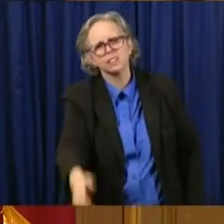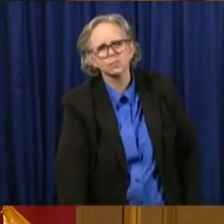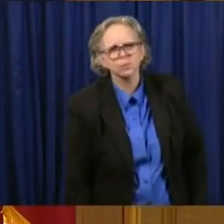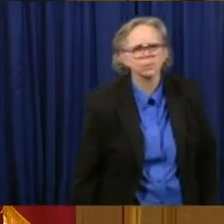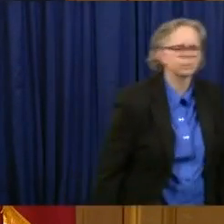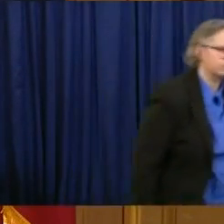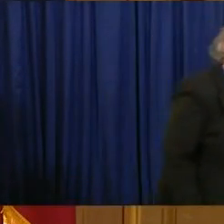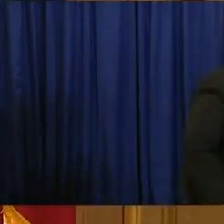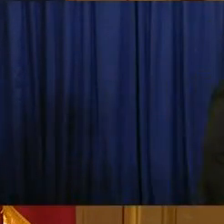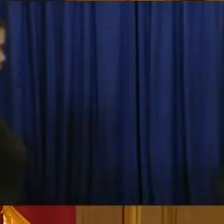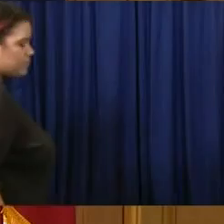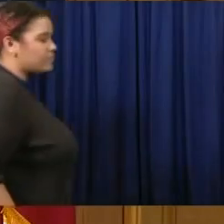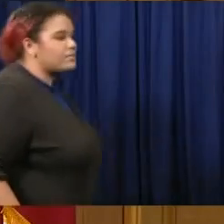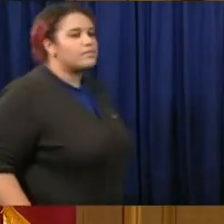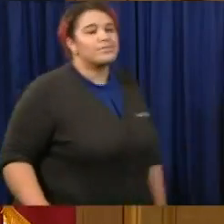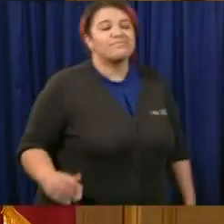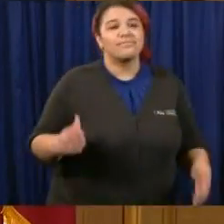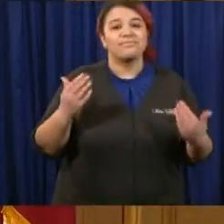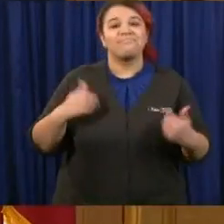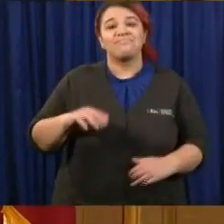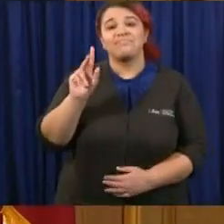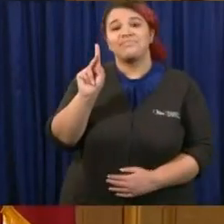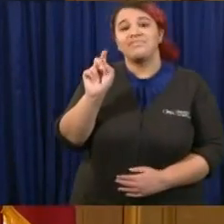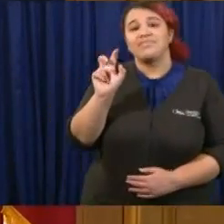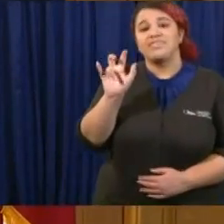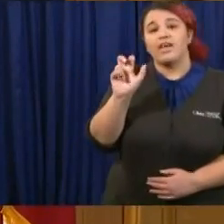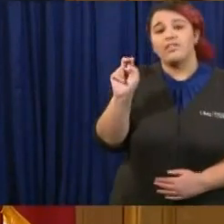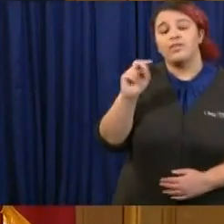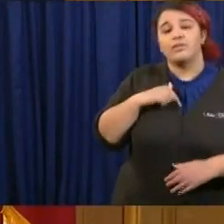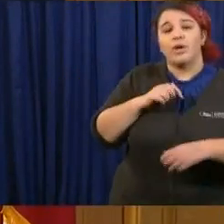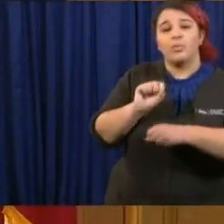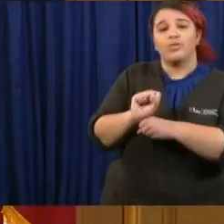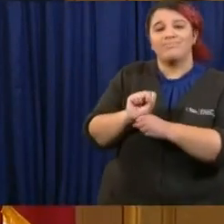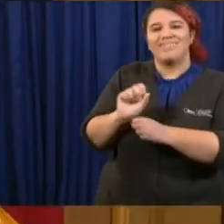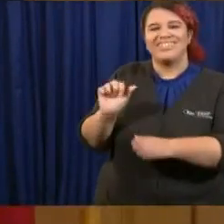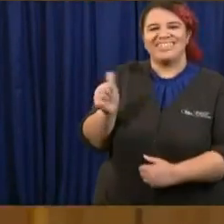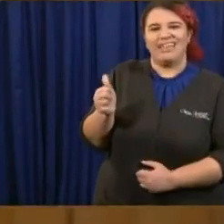Kevin Landers, WBNS 10 TV. My question is for the Lieutenant Governor.